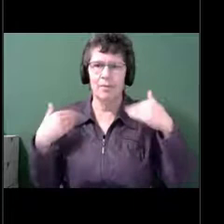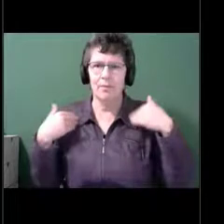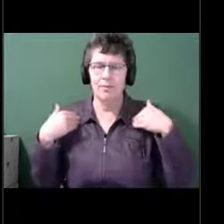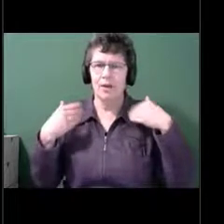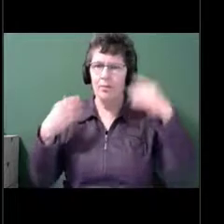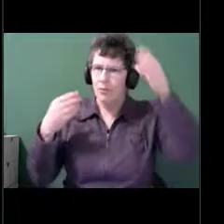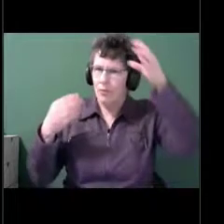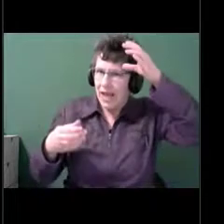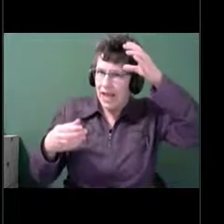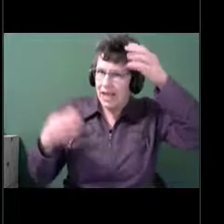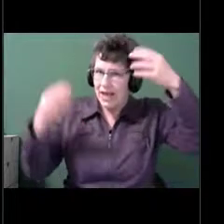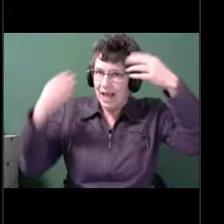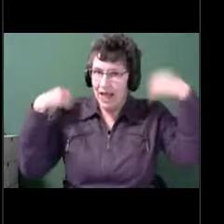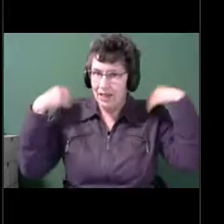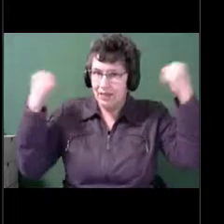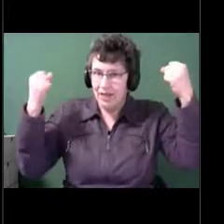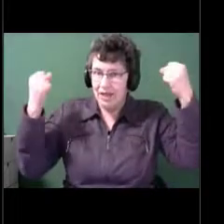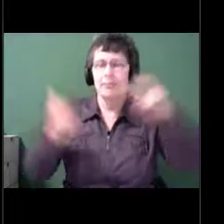activity.